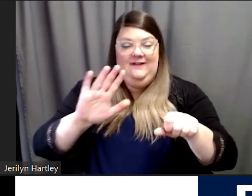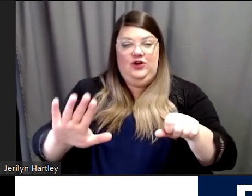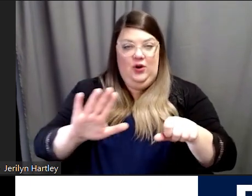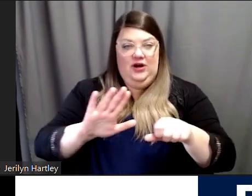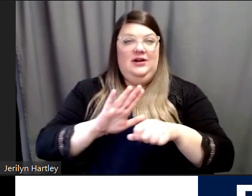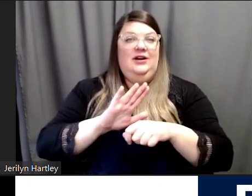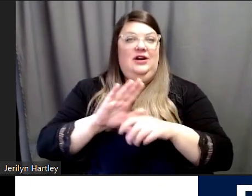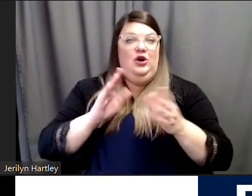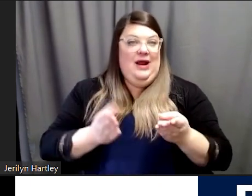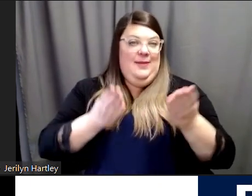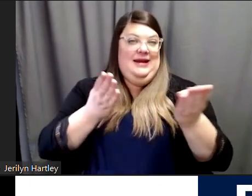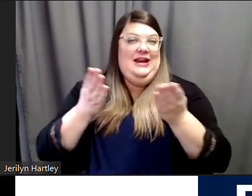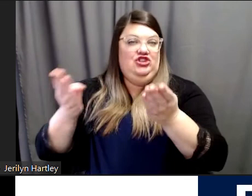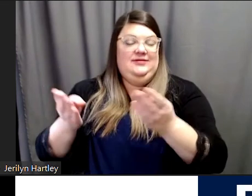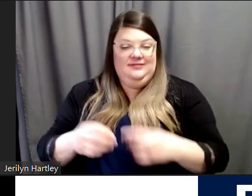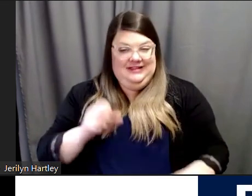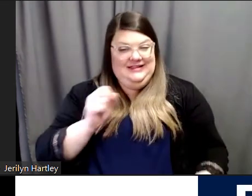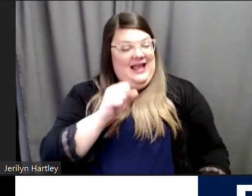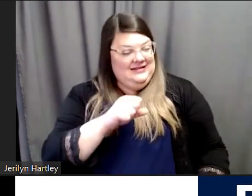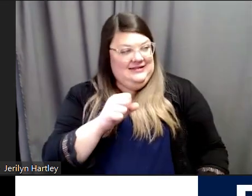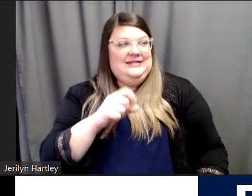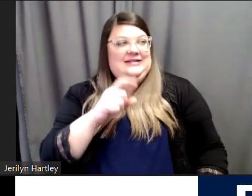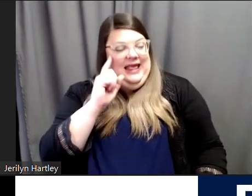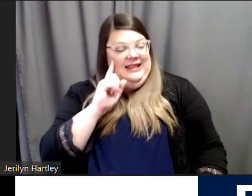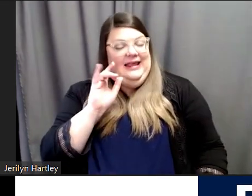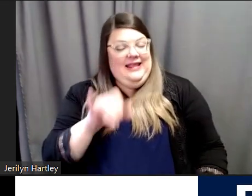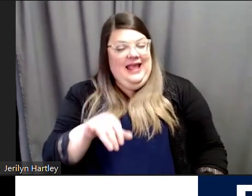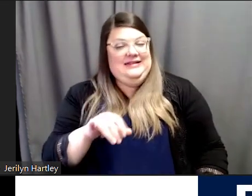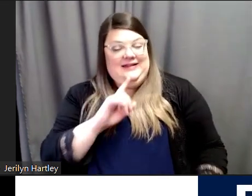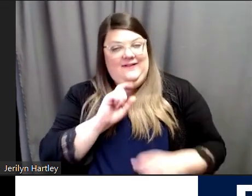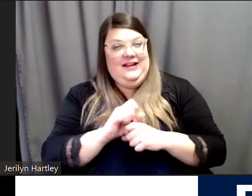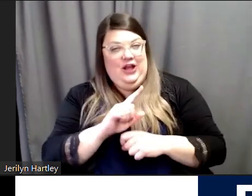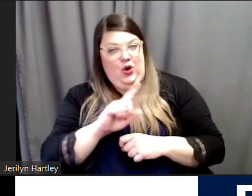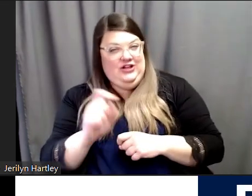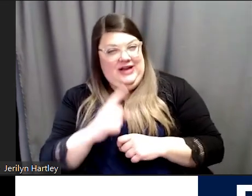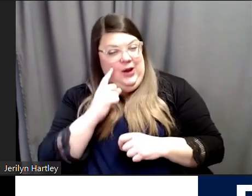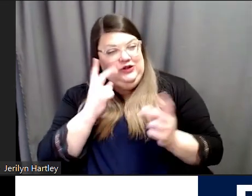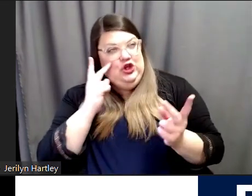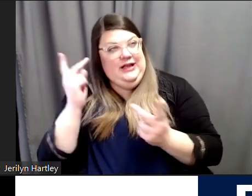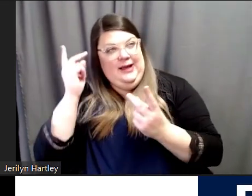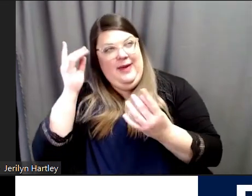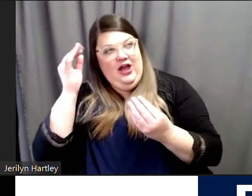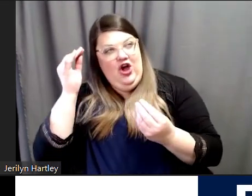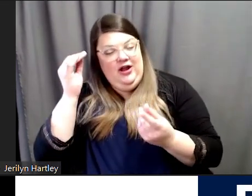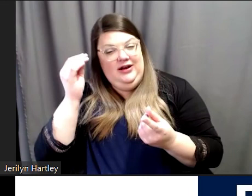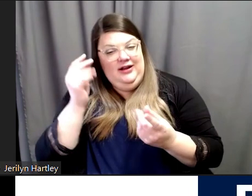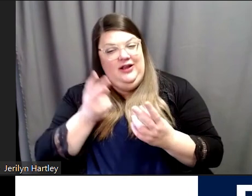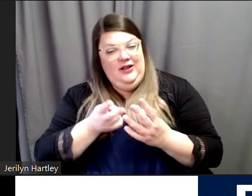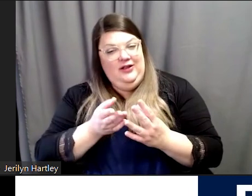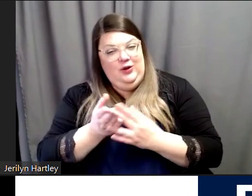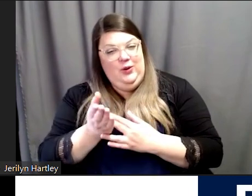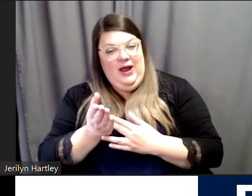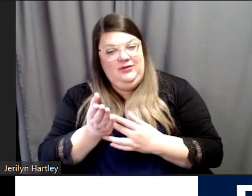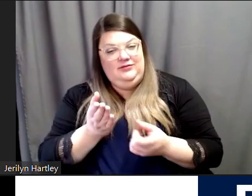Yeah, I think this is definitely like a question I was looking back on throughout. And it